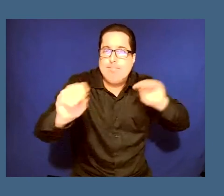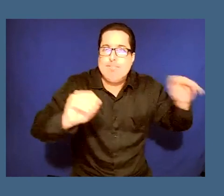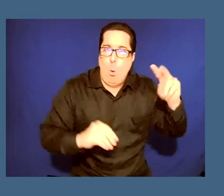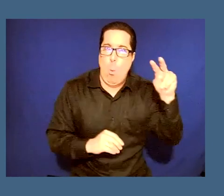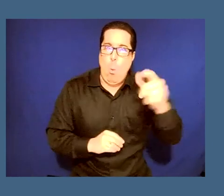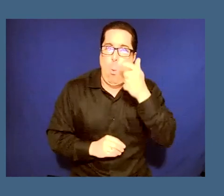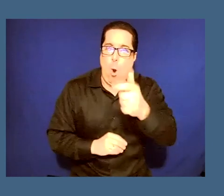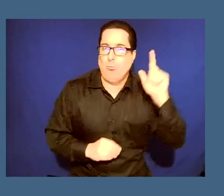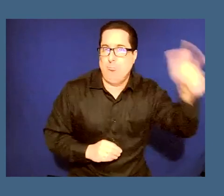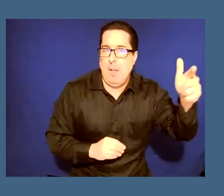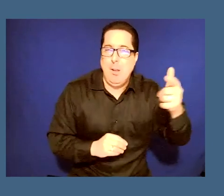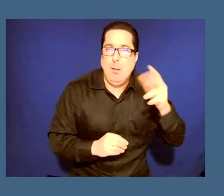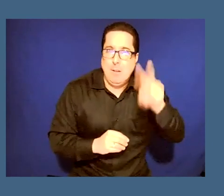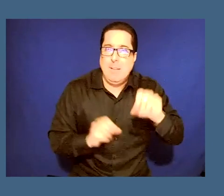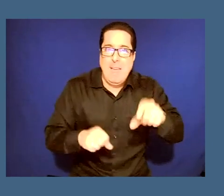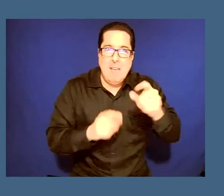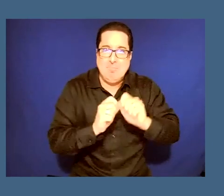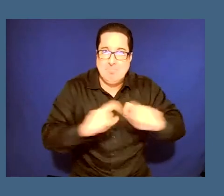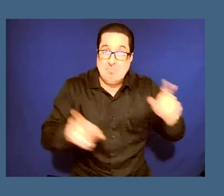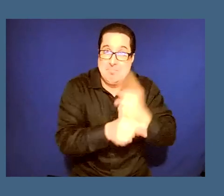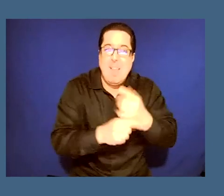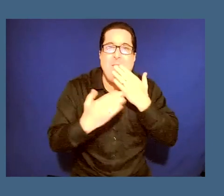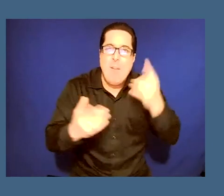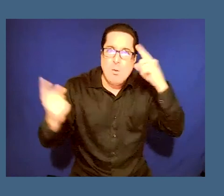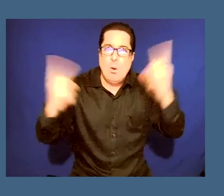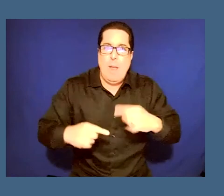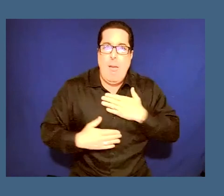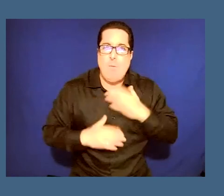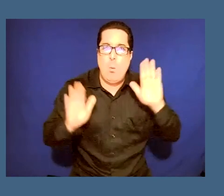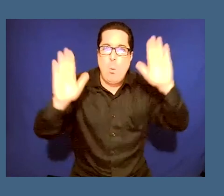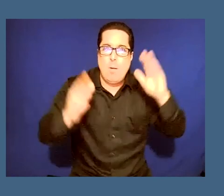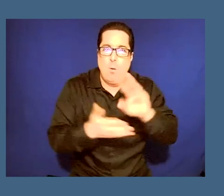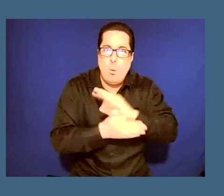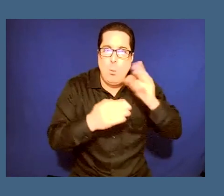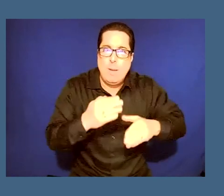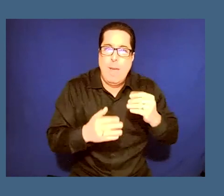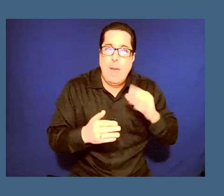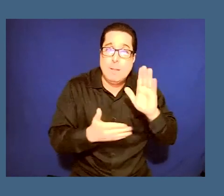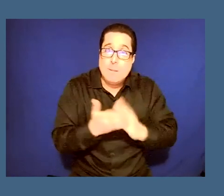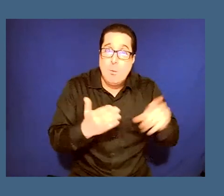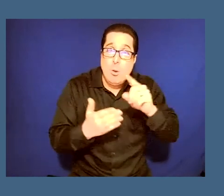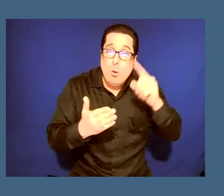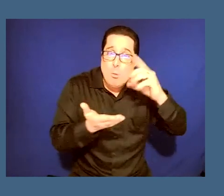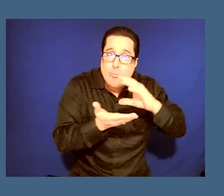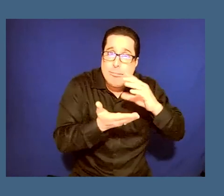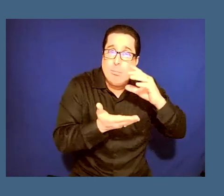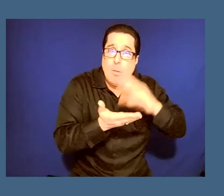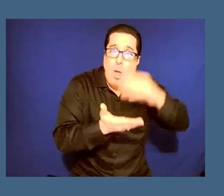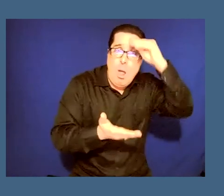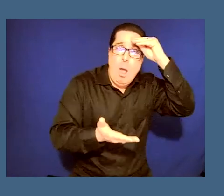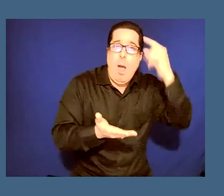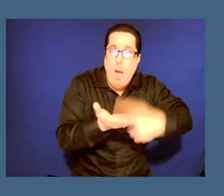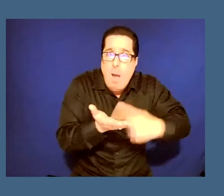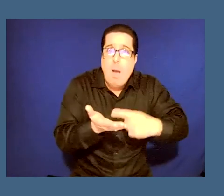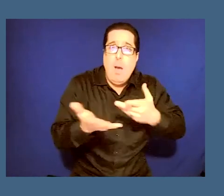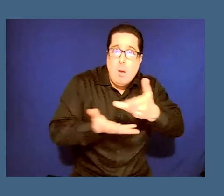thanks to everybody for attending and hope you have a wonderful weekend and and that you take some of the things that we've discussed uh carry them with you uh